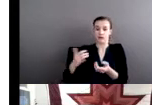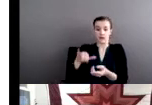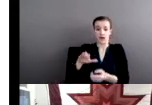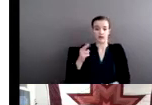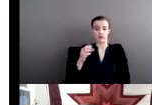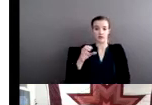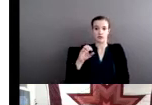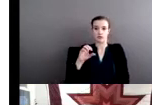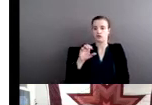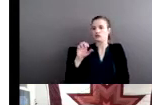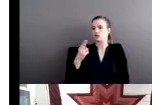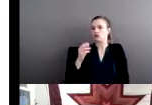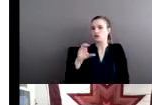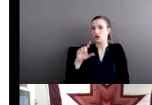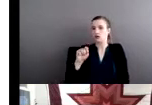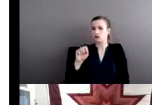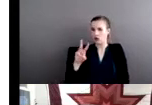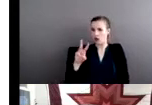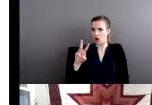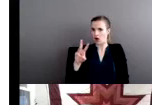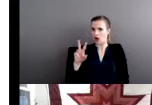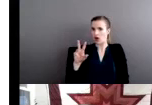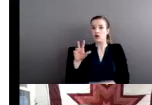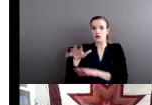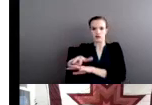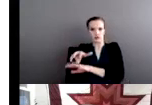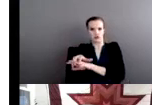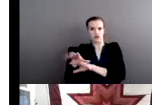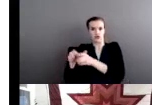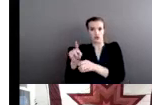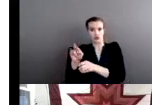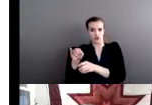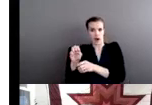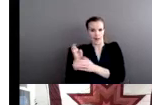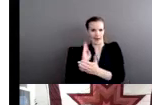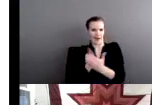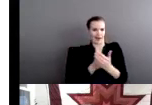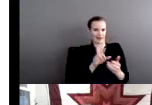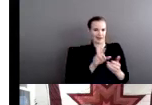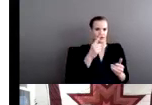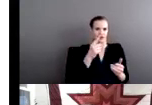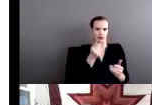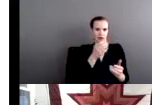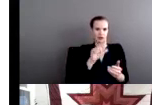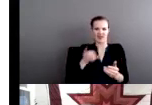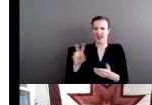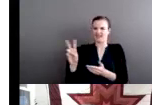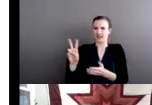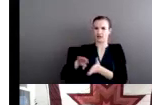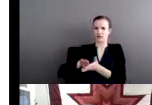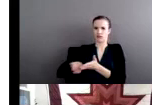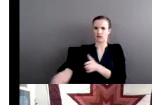Dollar General. That was the fight. And so the victim no longer was really part of this story. And we